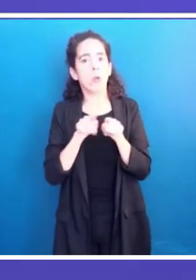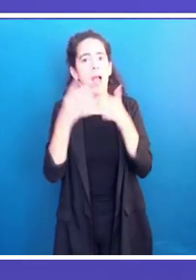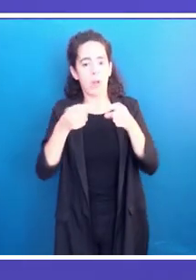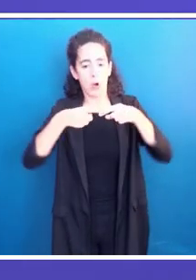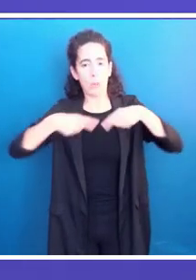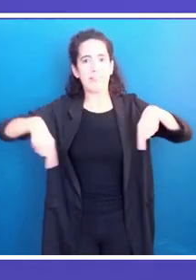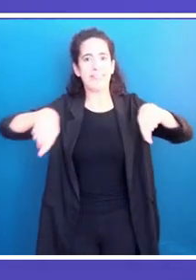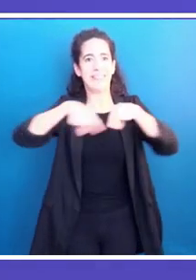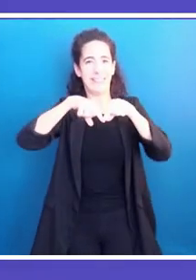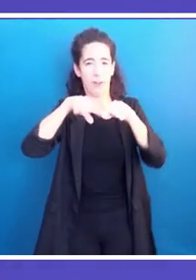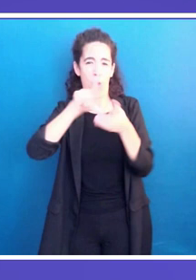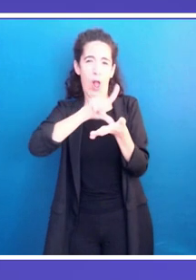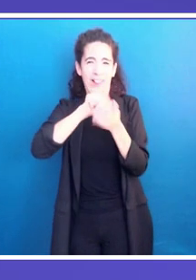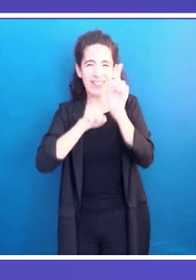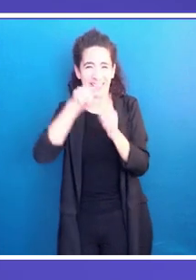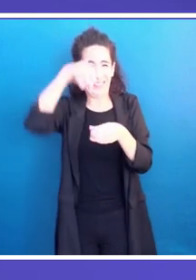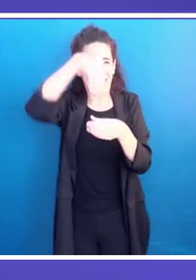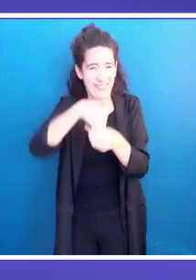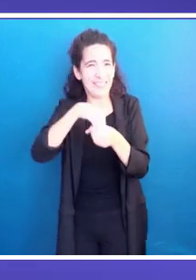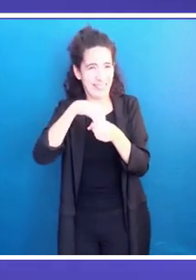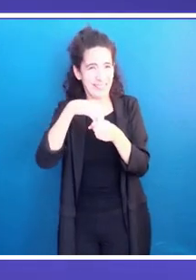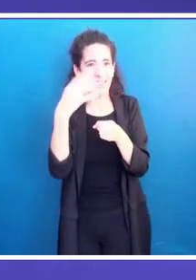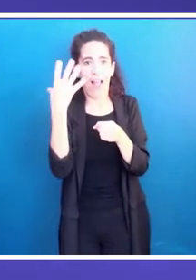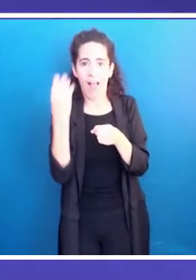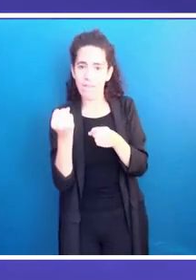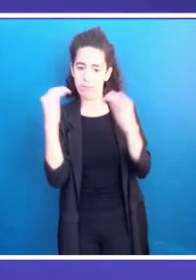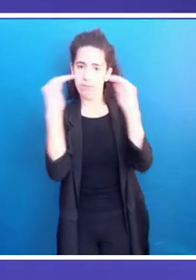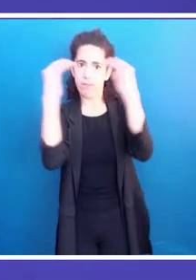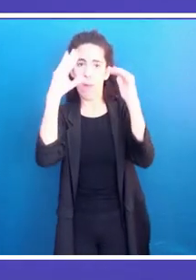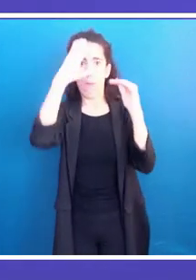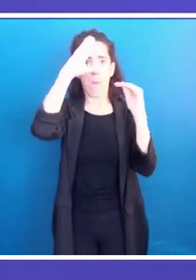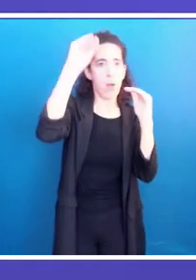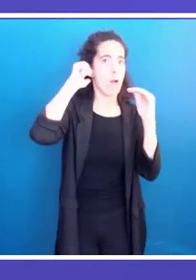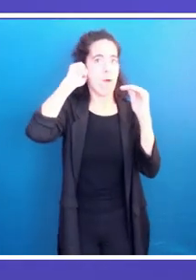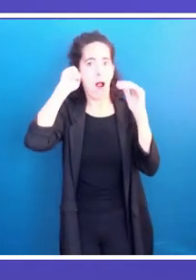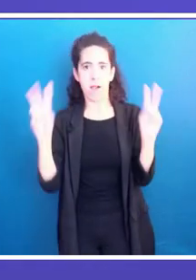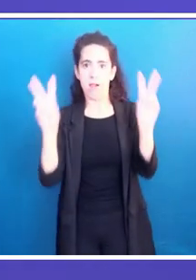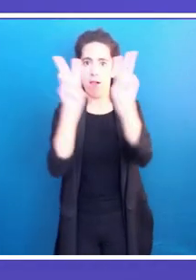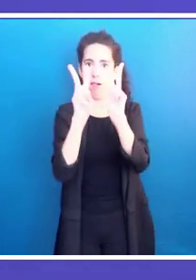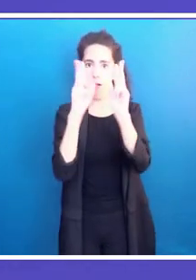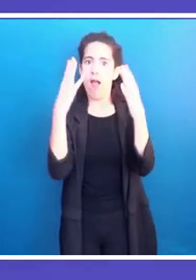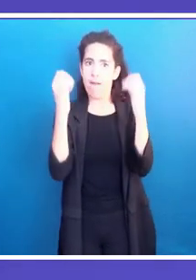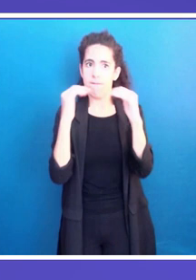The most important committee perhaps might be the committee for gender equality and gender mainstreaming.